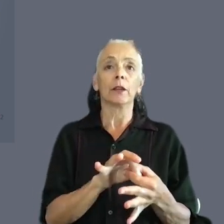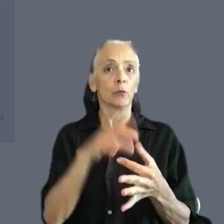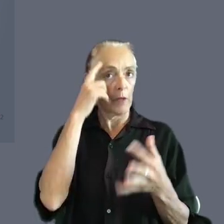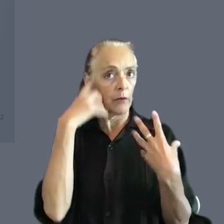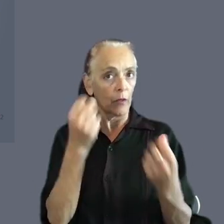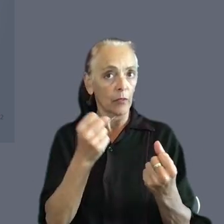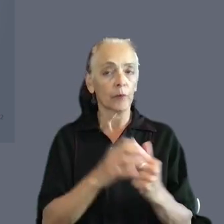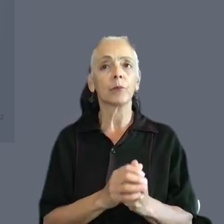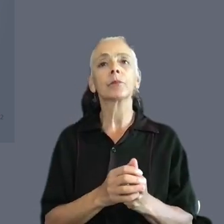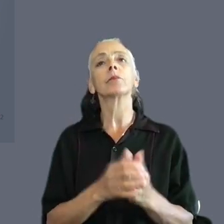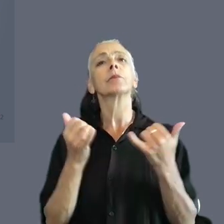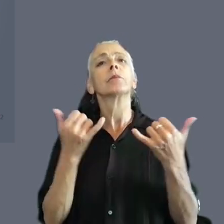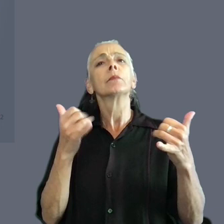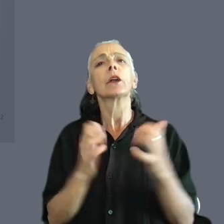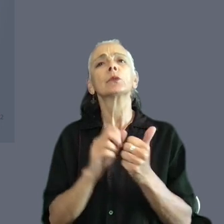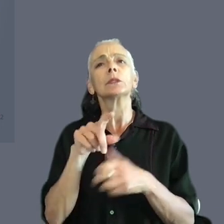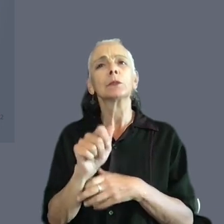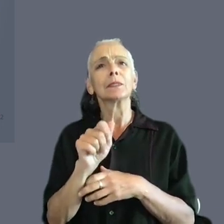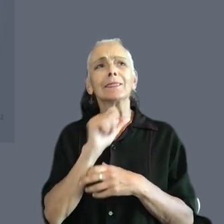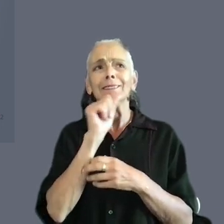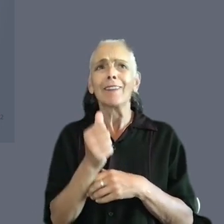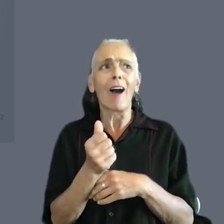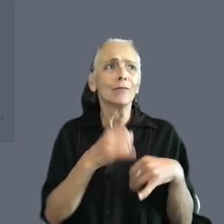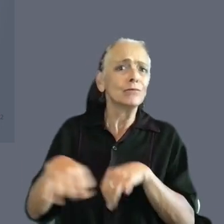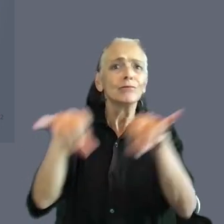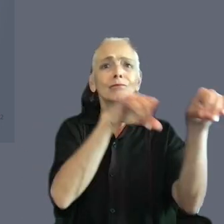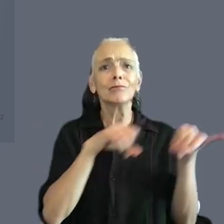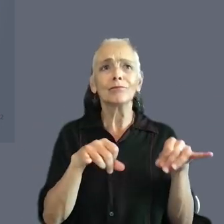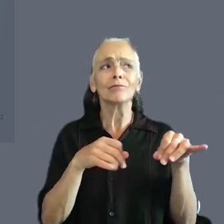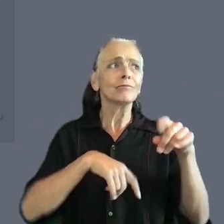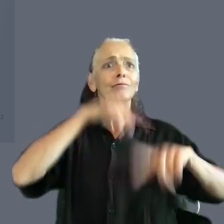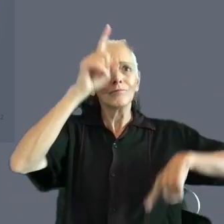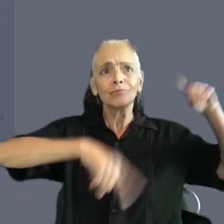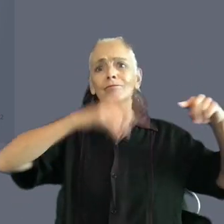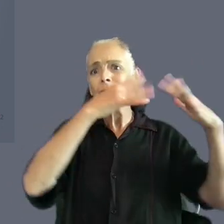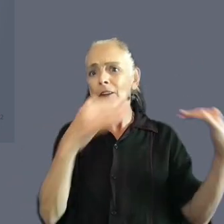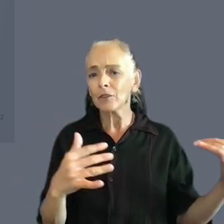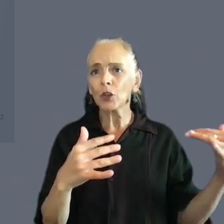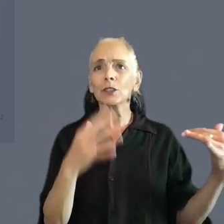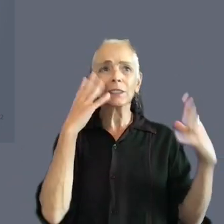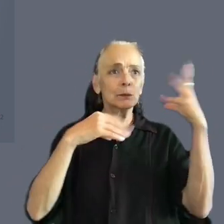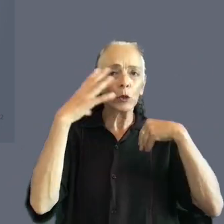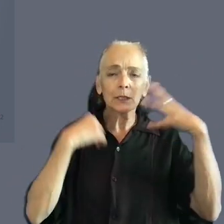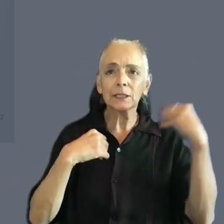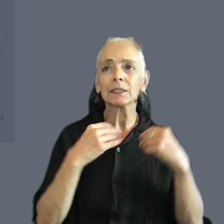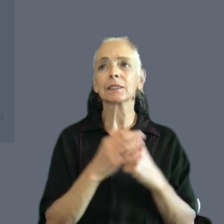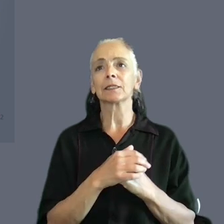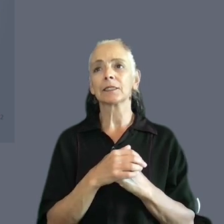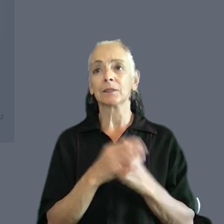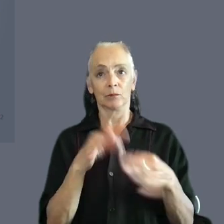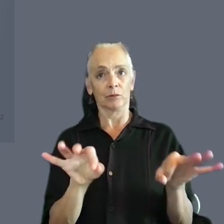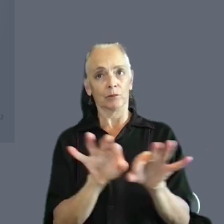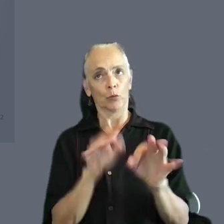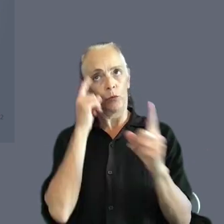But players with disabilities are not a monolith. They encompass a really wide range of diverse experiences, and it's